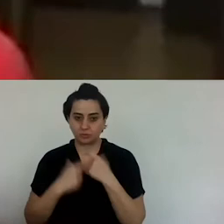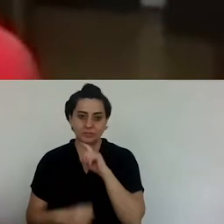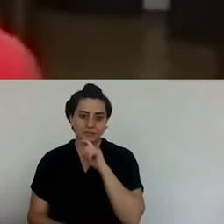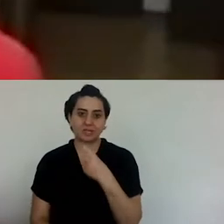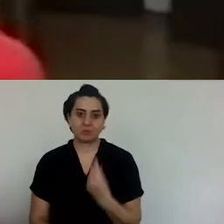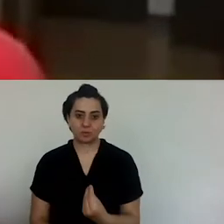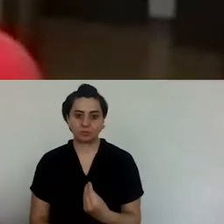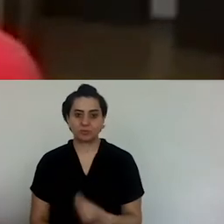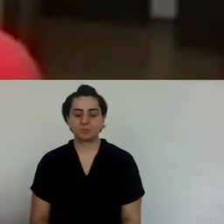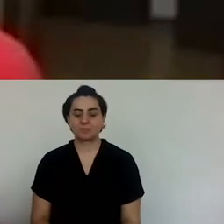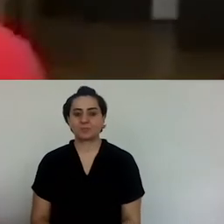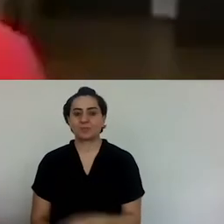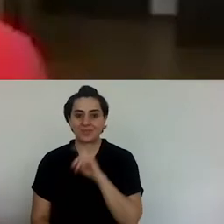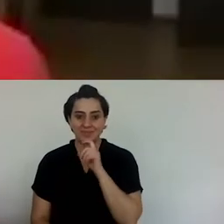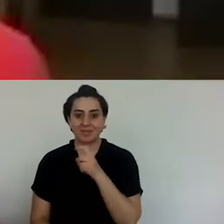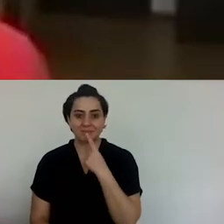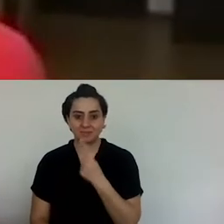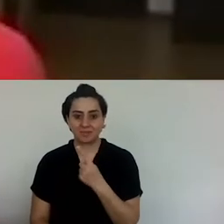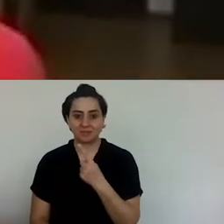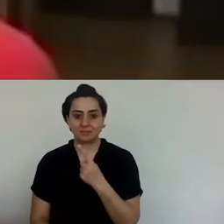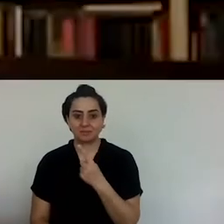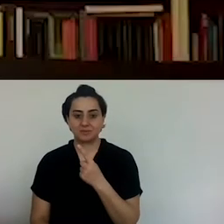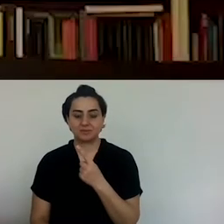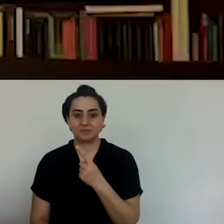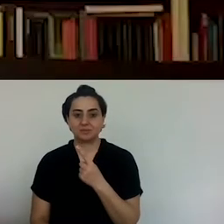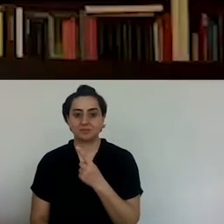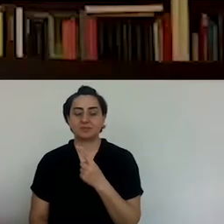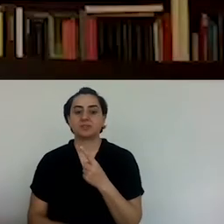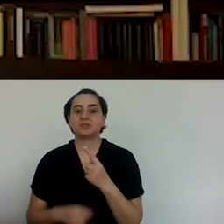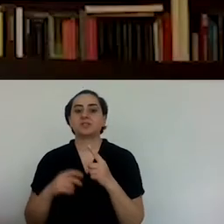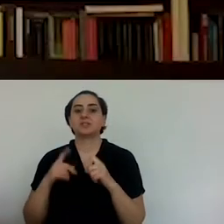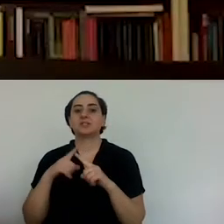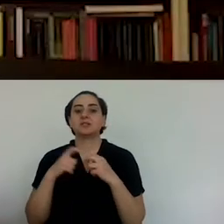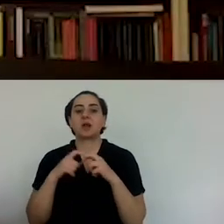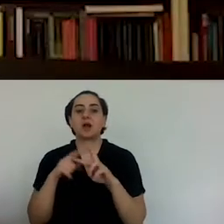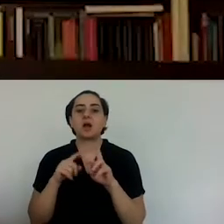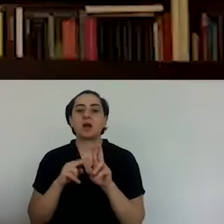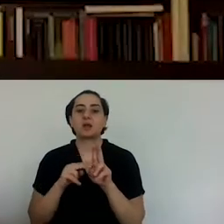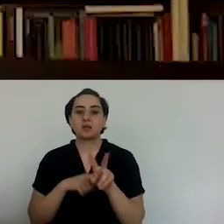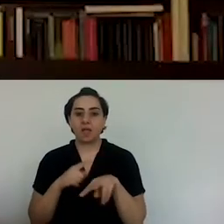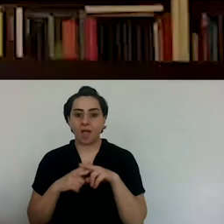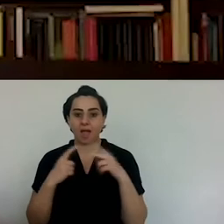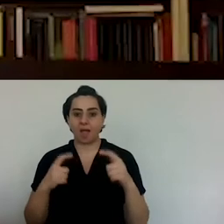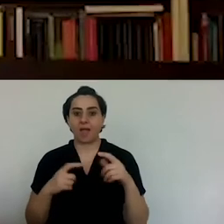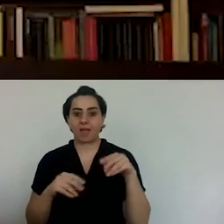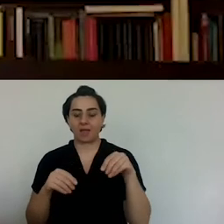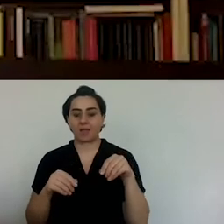he sort of assumed responsibility for the home and acted as the head of the household.